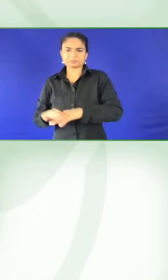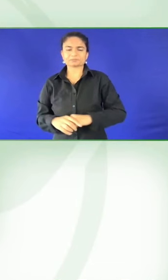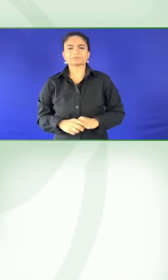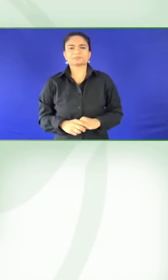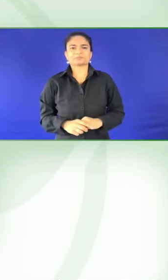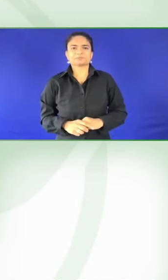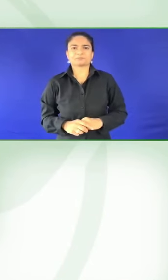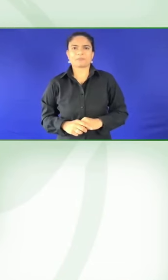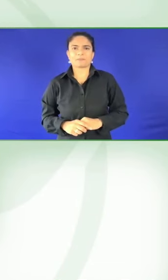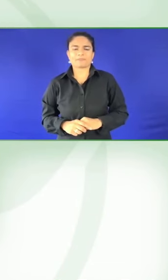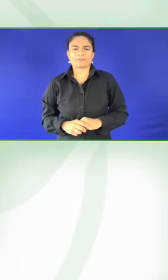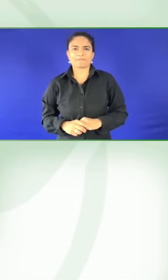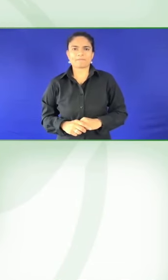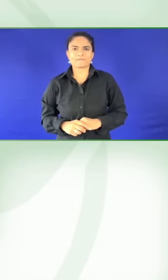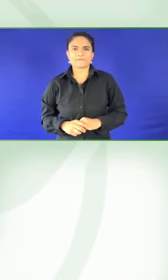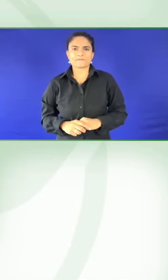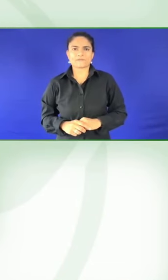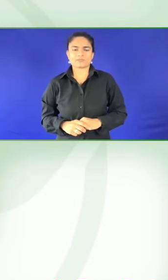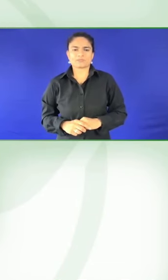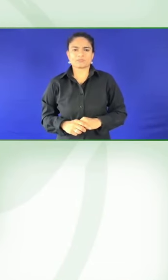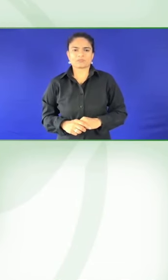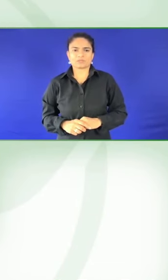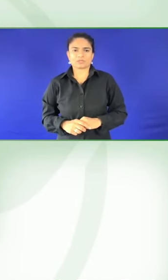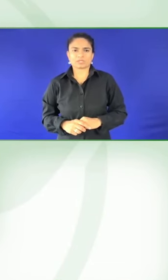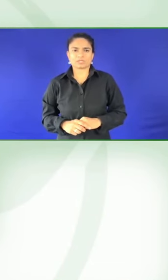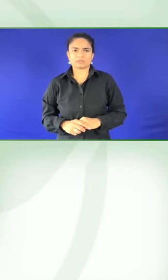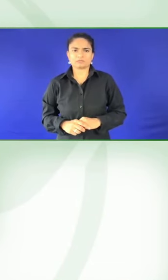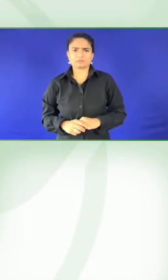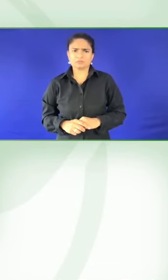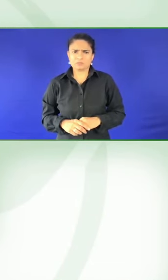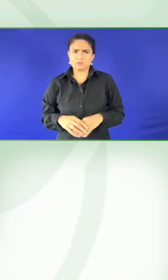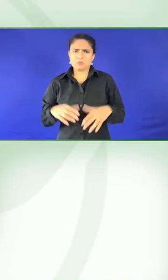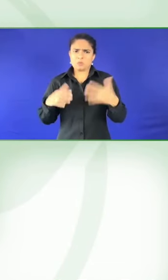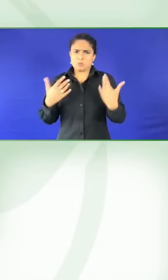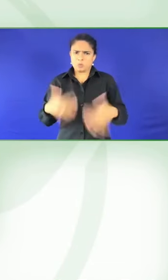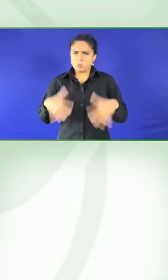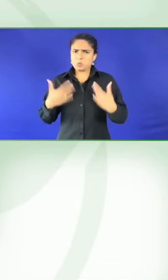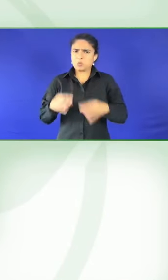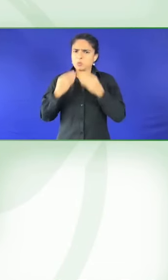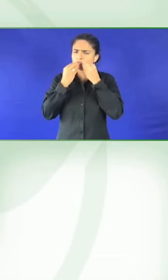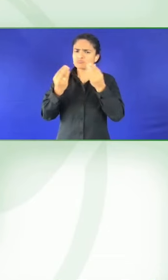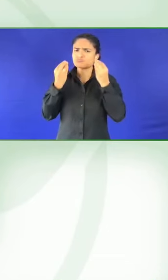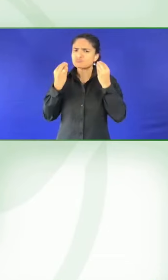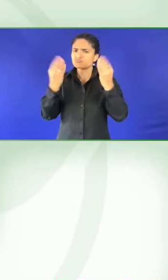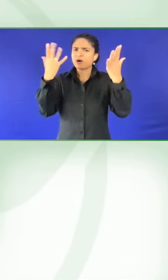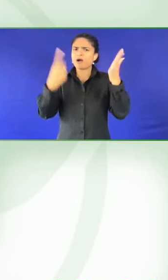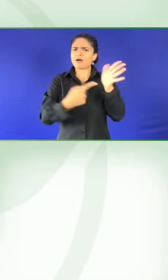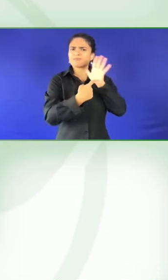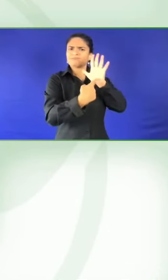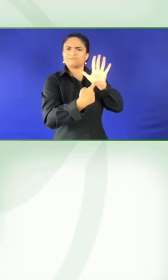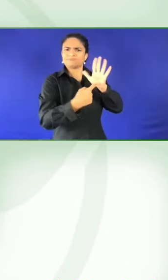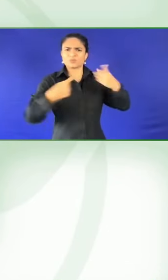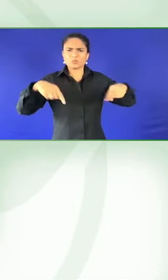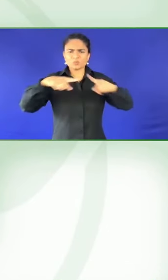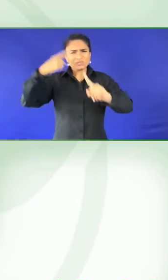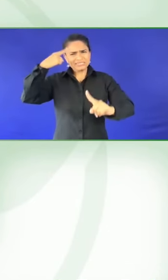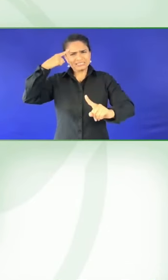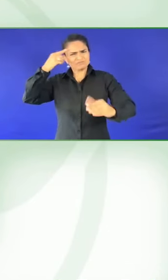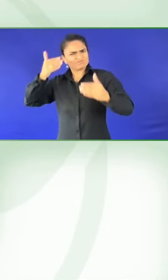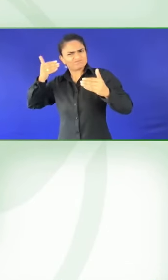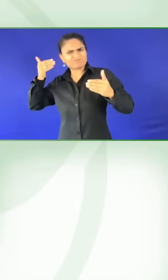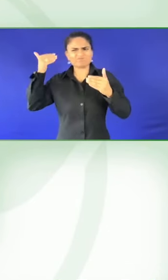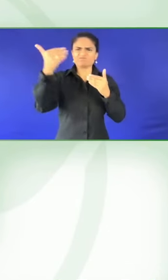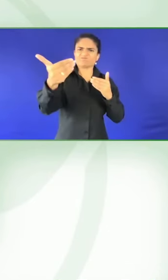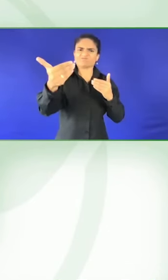should not just be a functional replacement of the of the text or of the story, but should be designed as a as a deaf